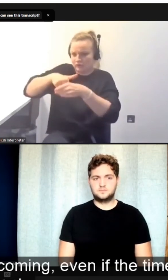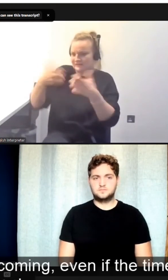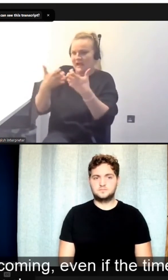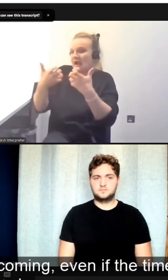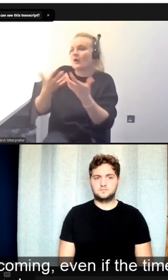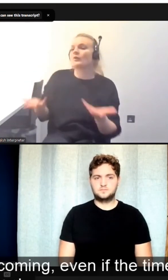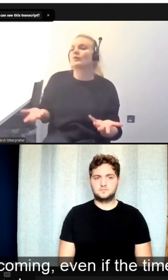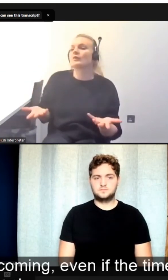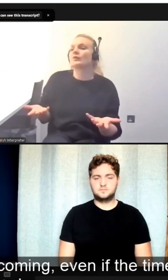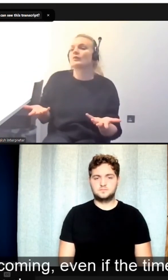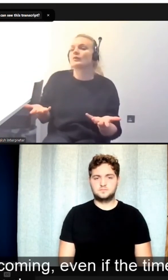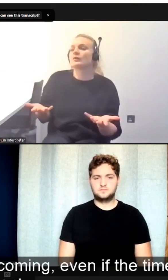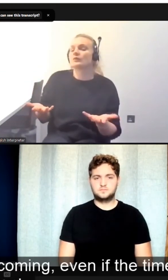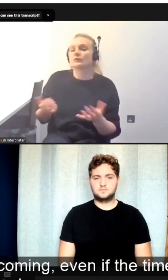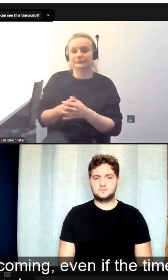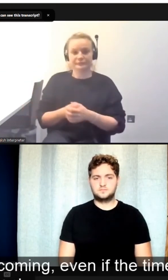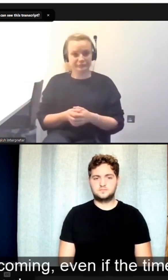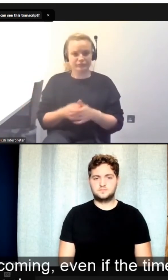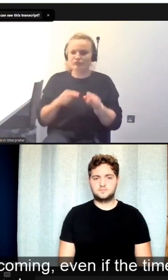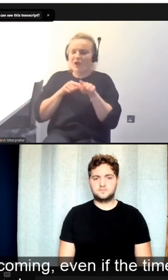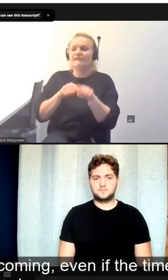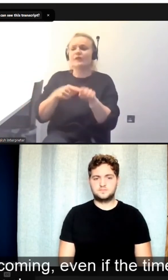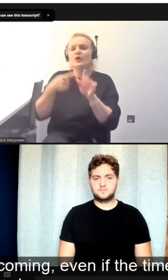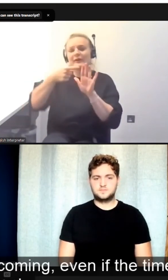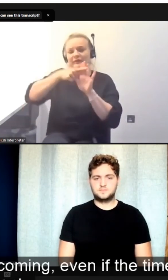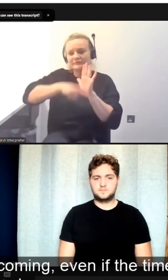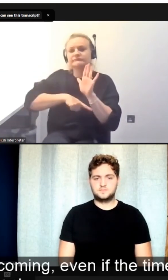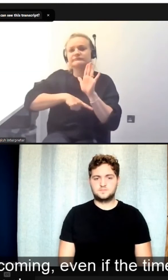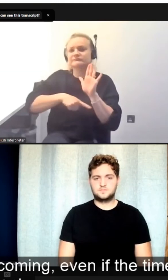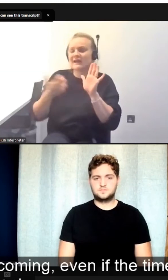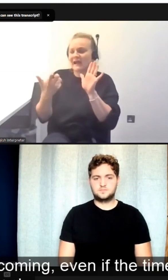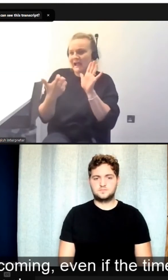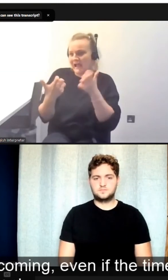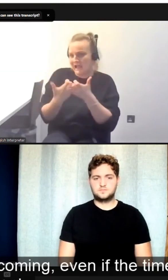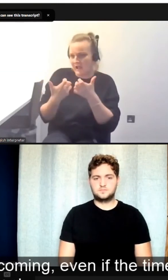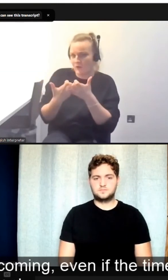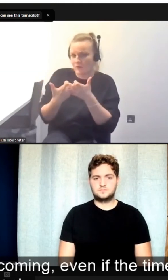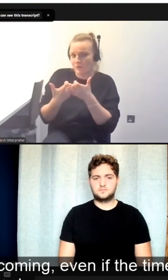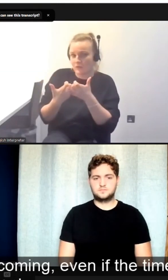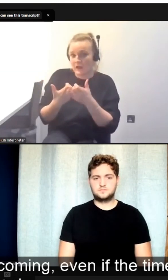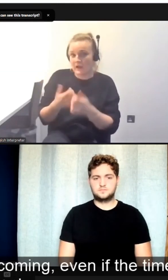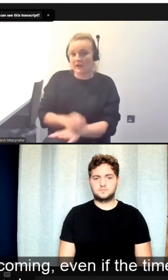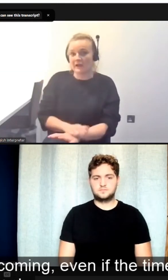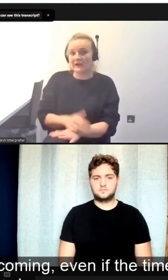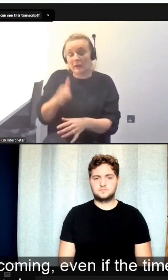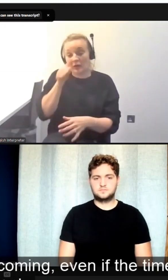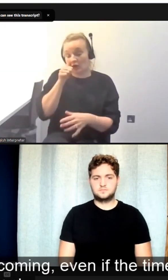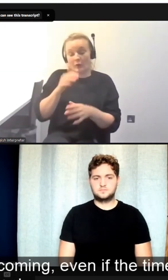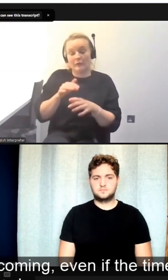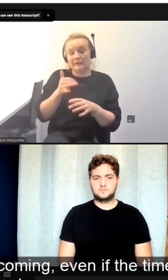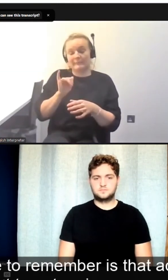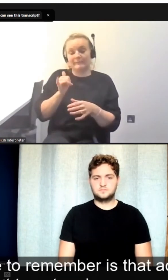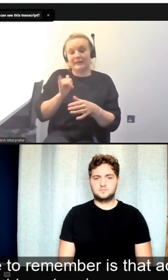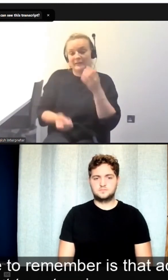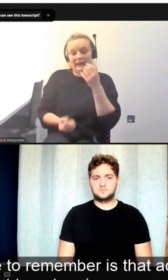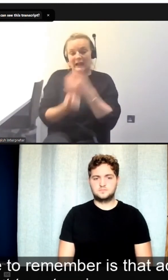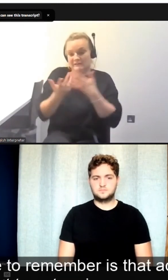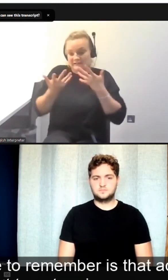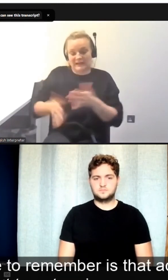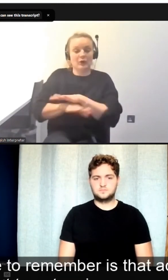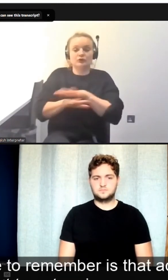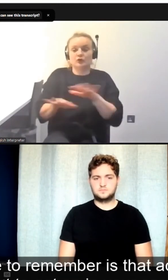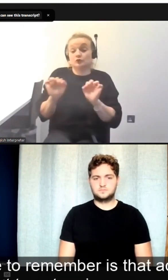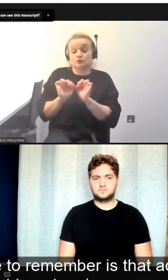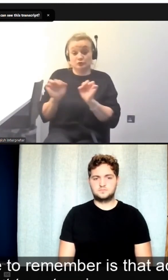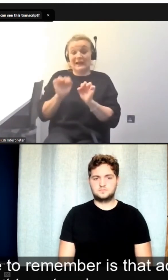So I think, you know, it's the time is coming, even if the time isn't actually arrived. And the other